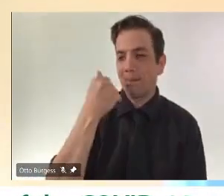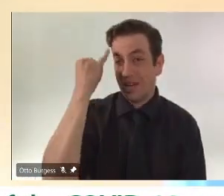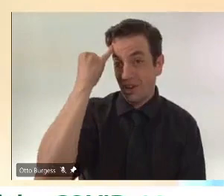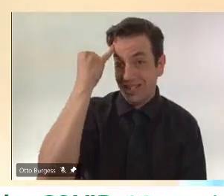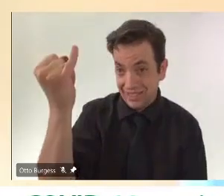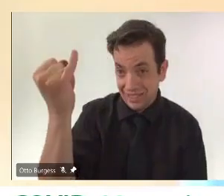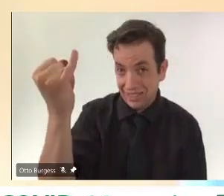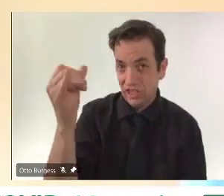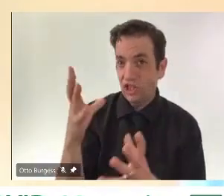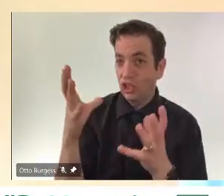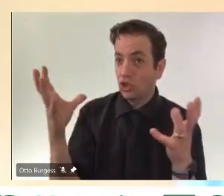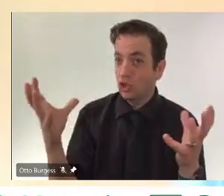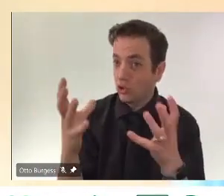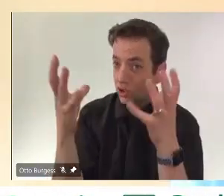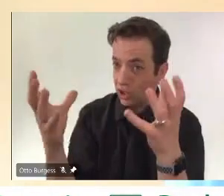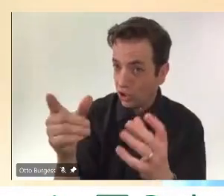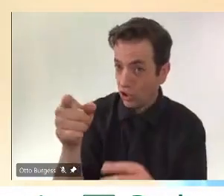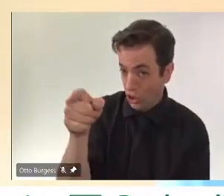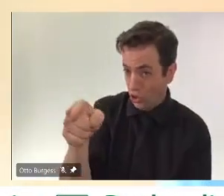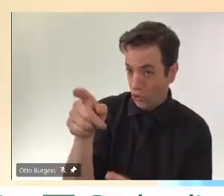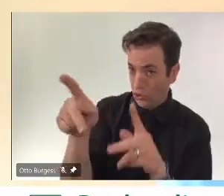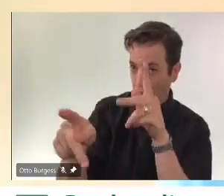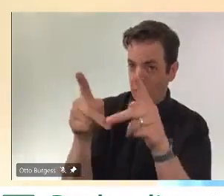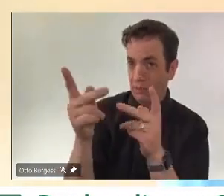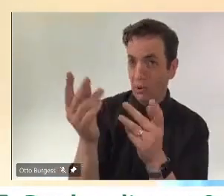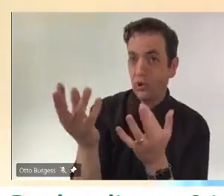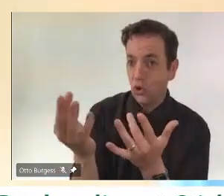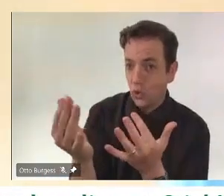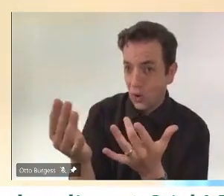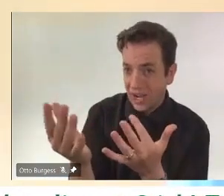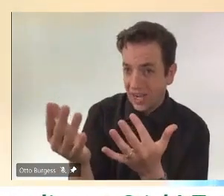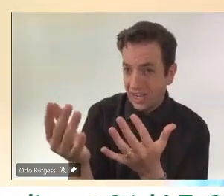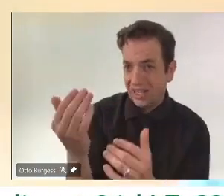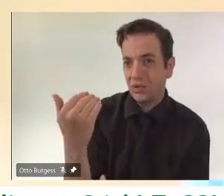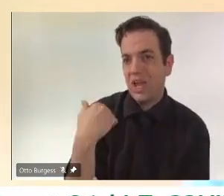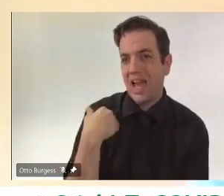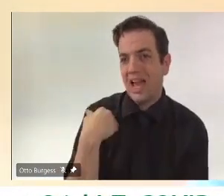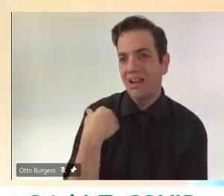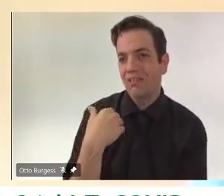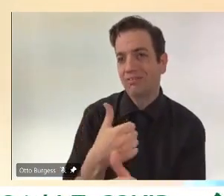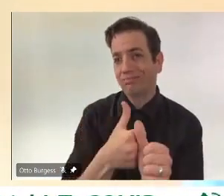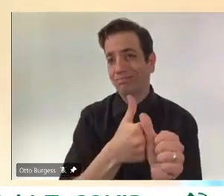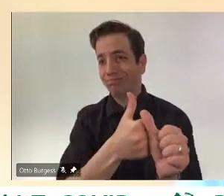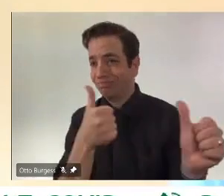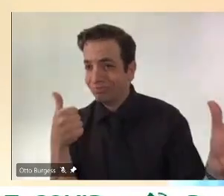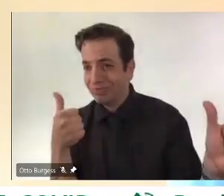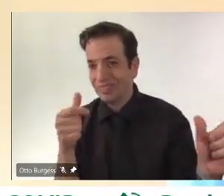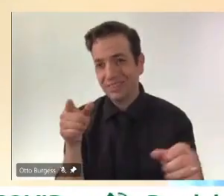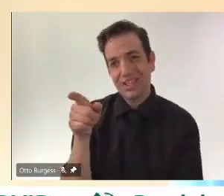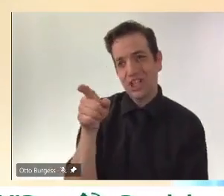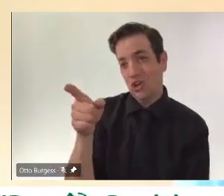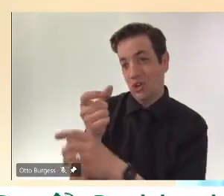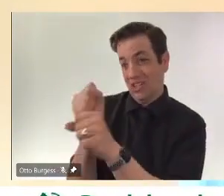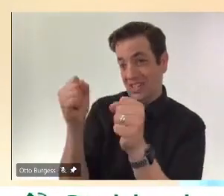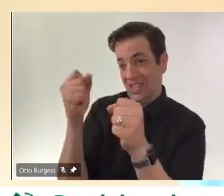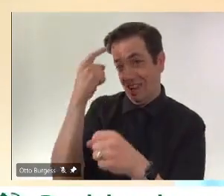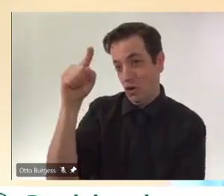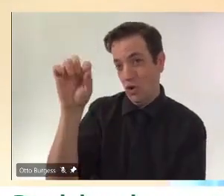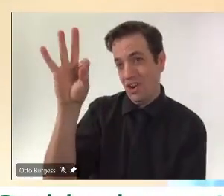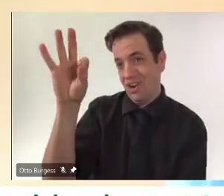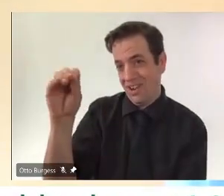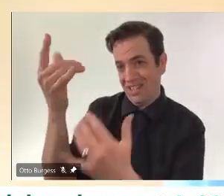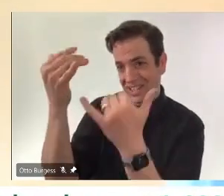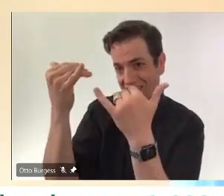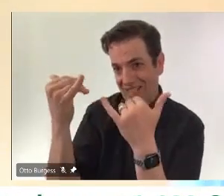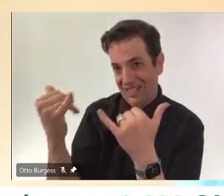were at very low risk of getting reinfected within 90 days. But now, of course, because vaccine supply is